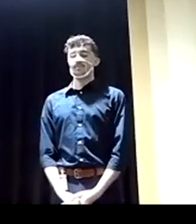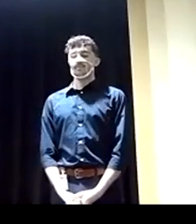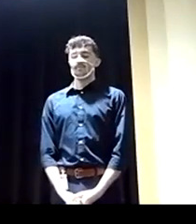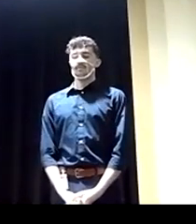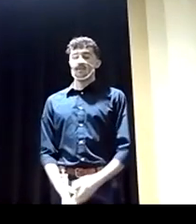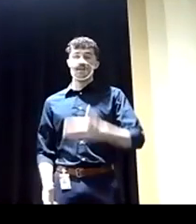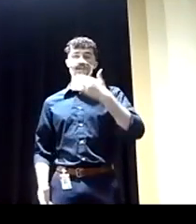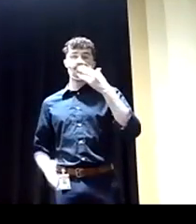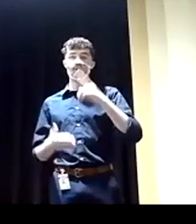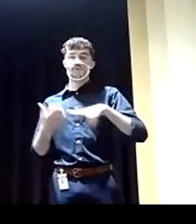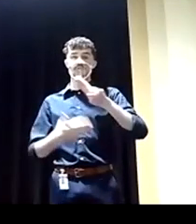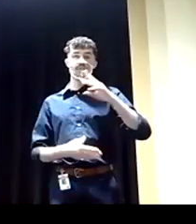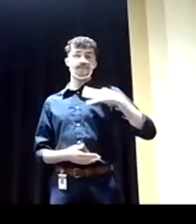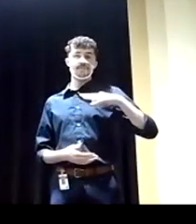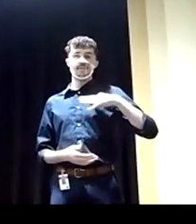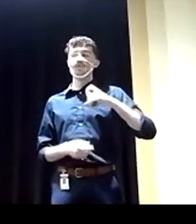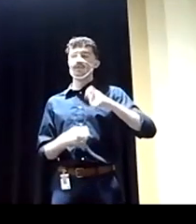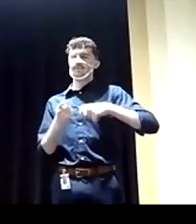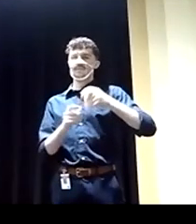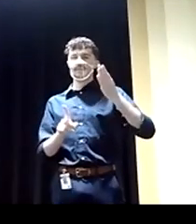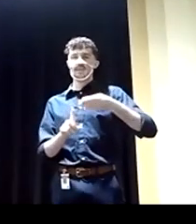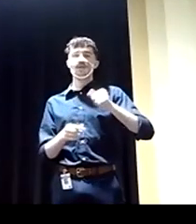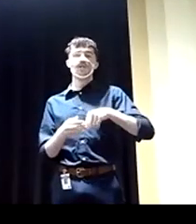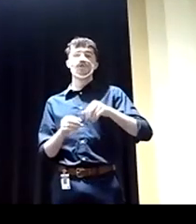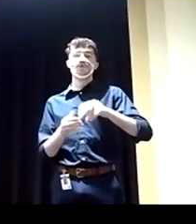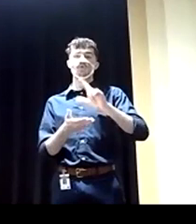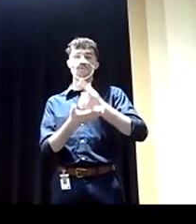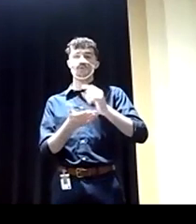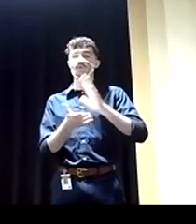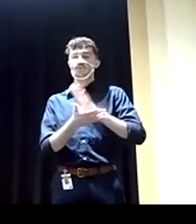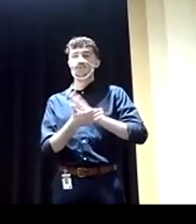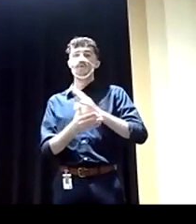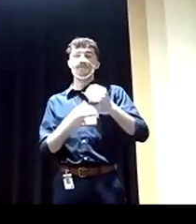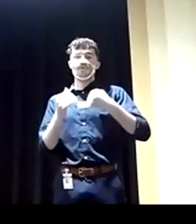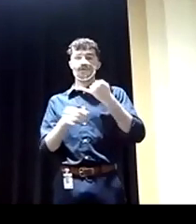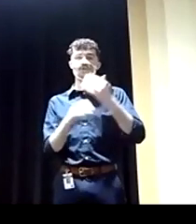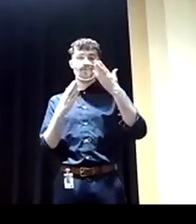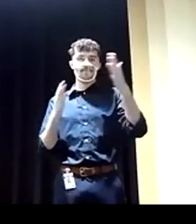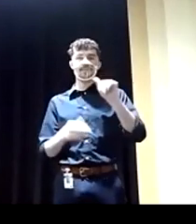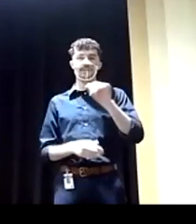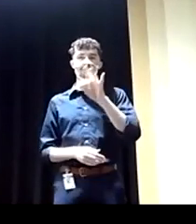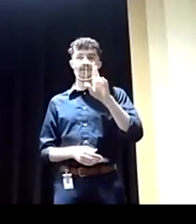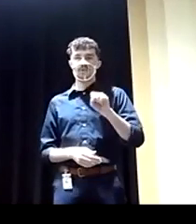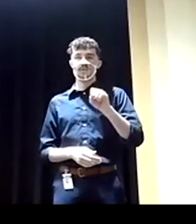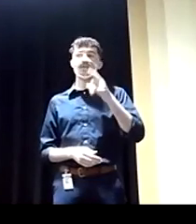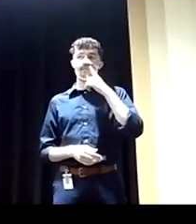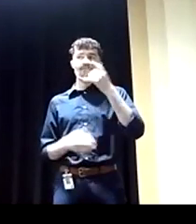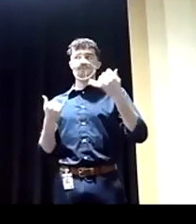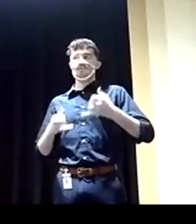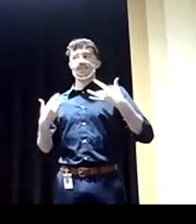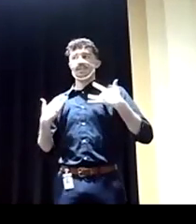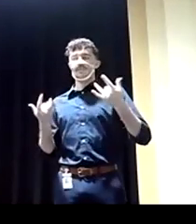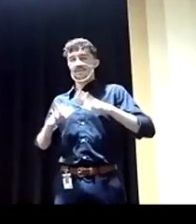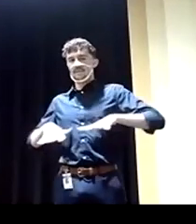Thank you to the University of Pittsburgh, specifically the Graduate School of Public and International Affairs, for providing the venue for today's event,